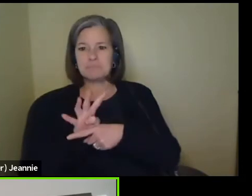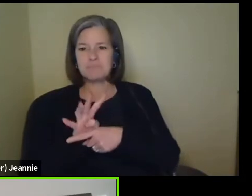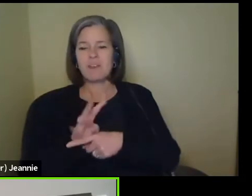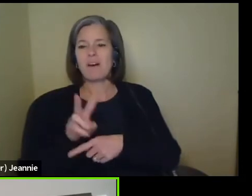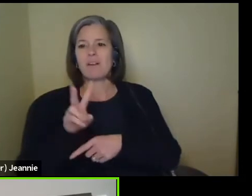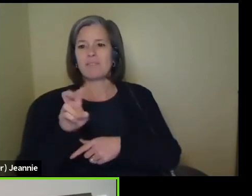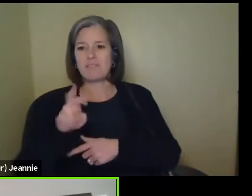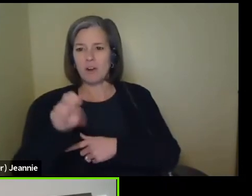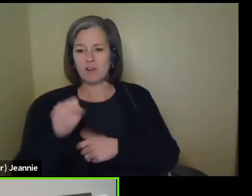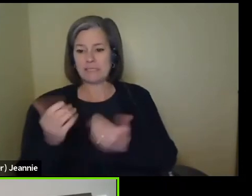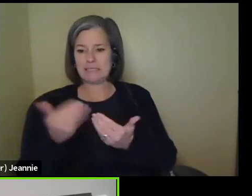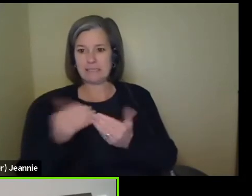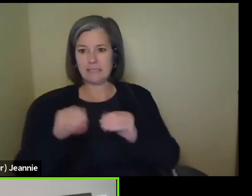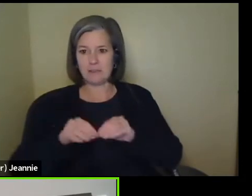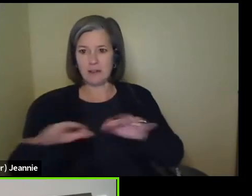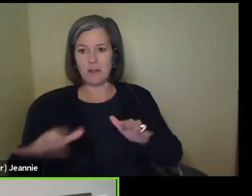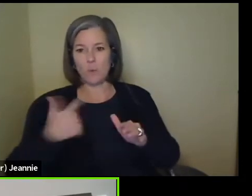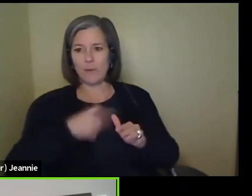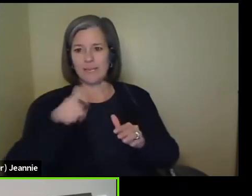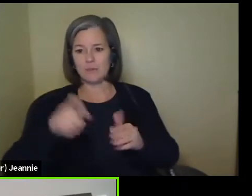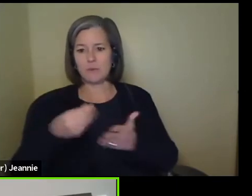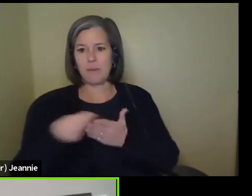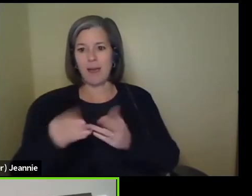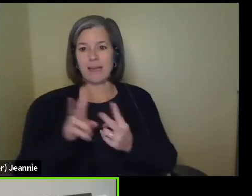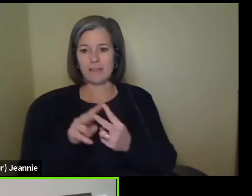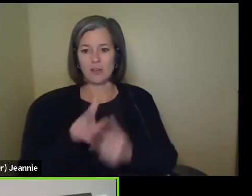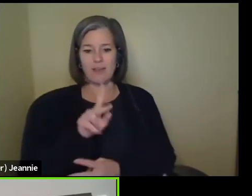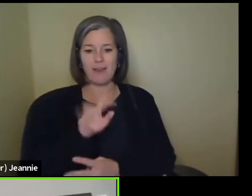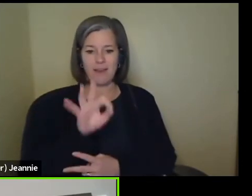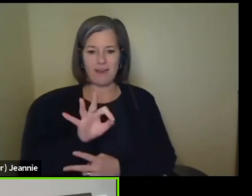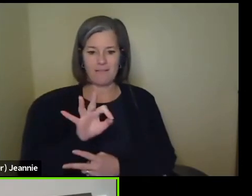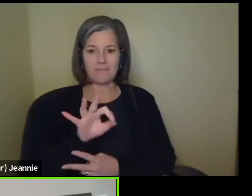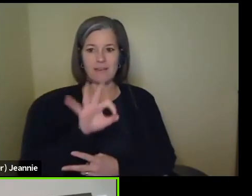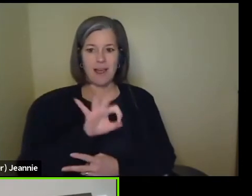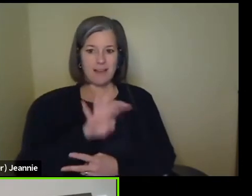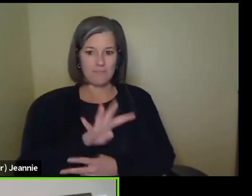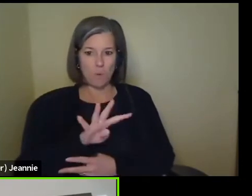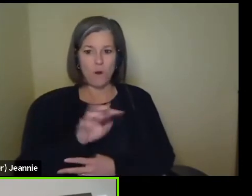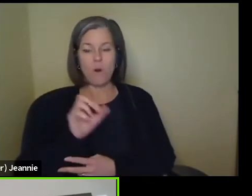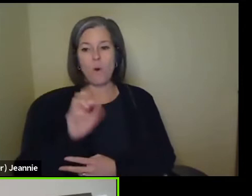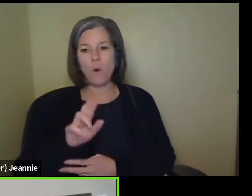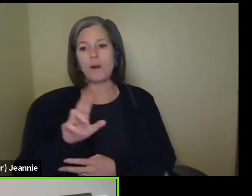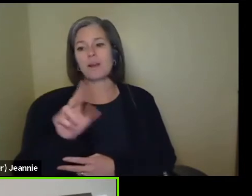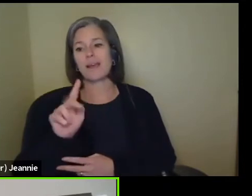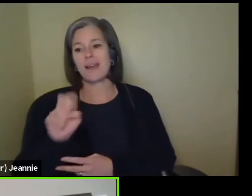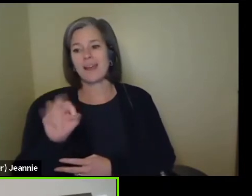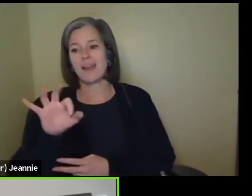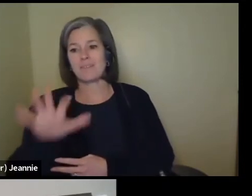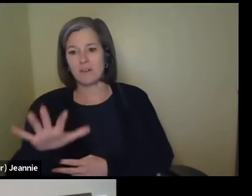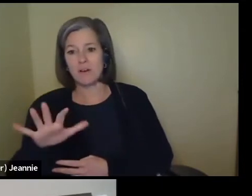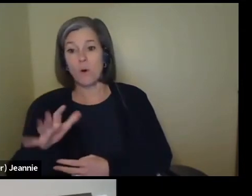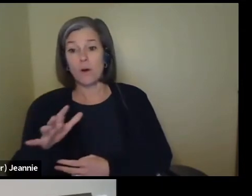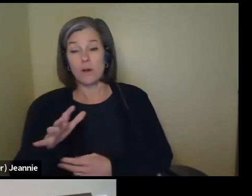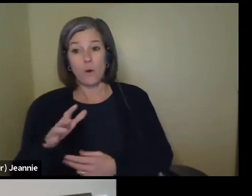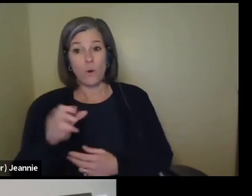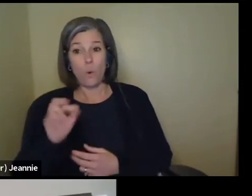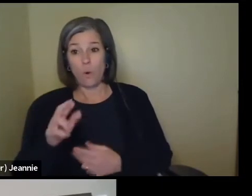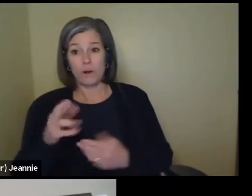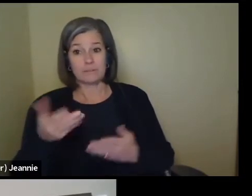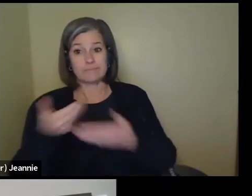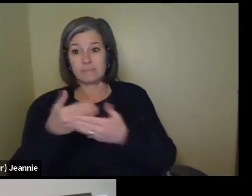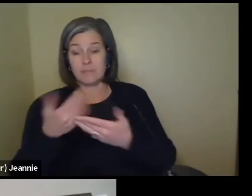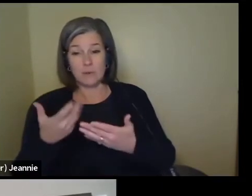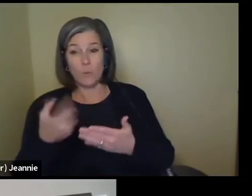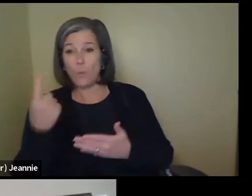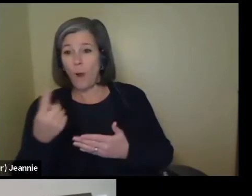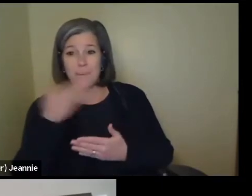should either buy KF94 masks or wear two masks at the time. Is it true? Is one better than the other? Yeah, we got a ton of